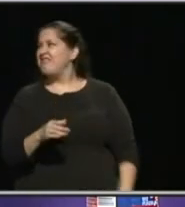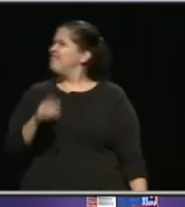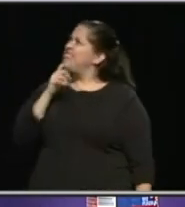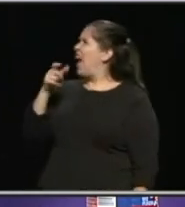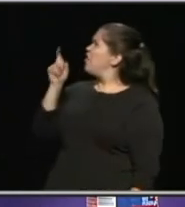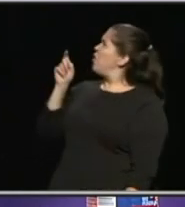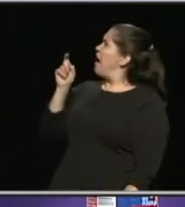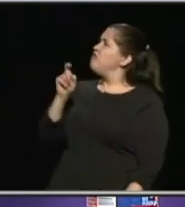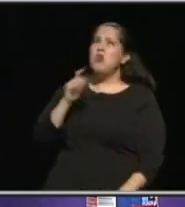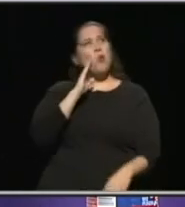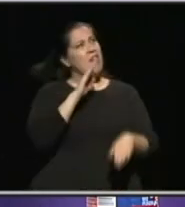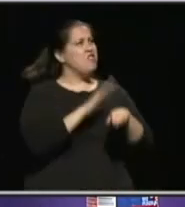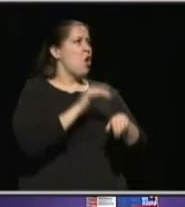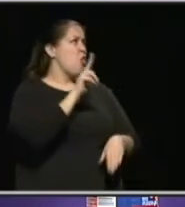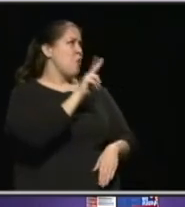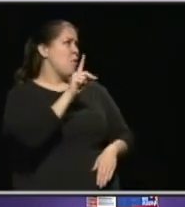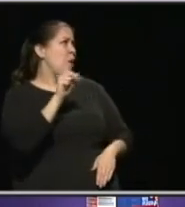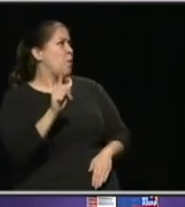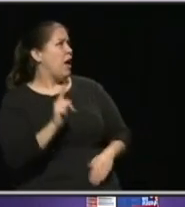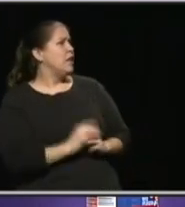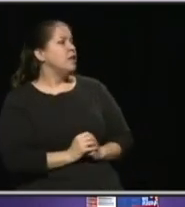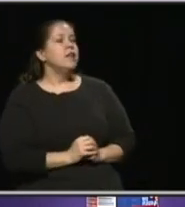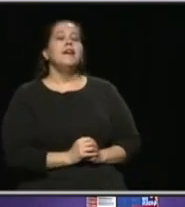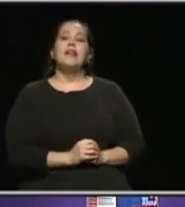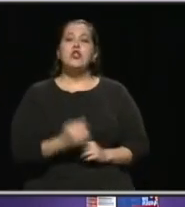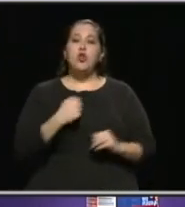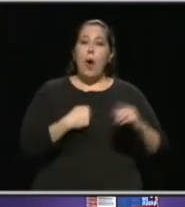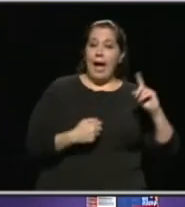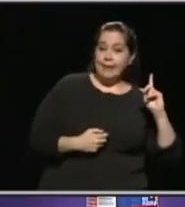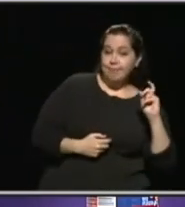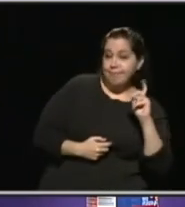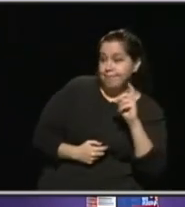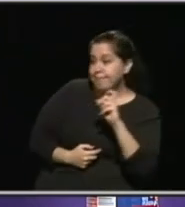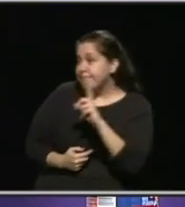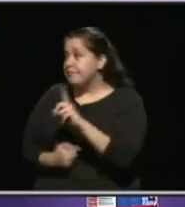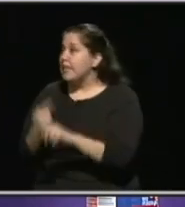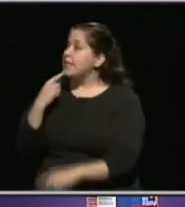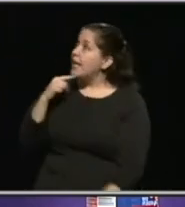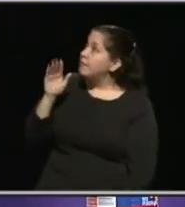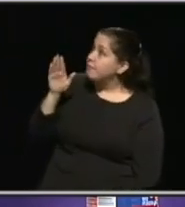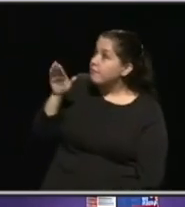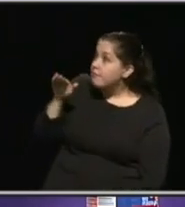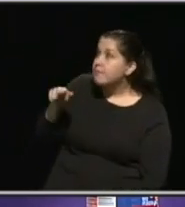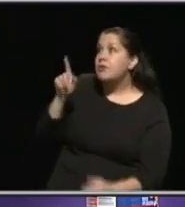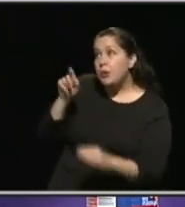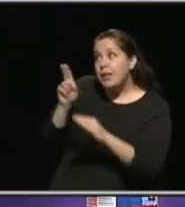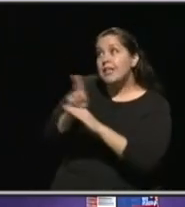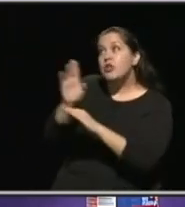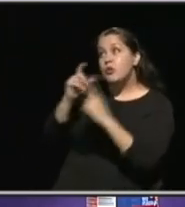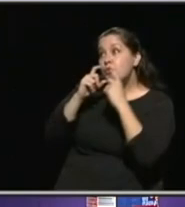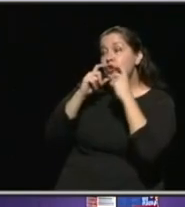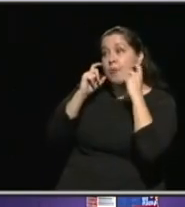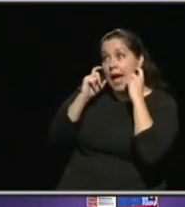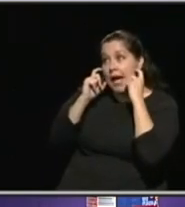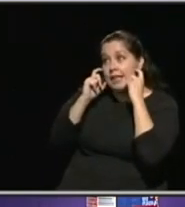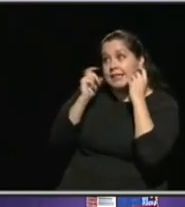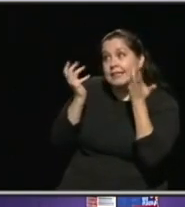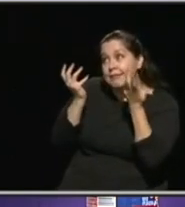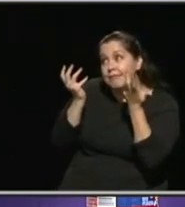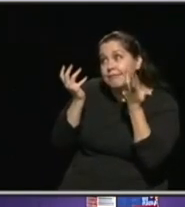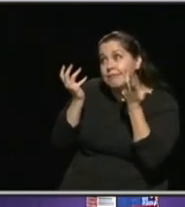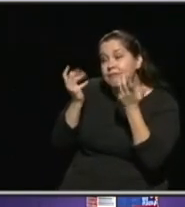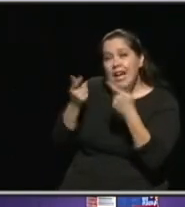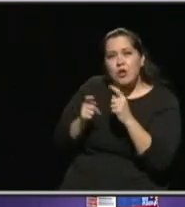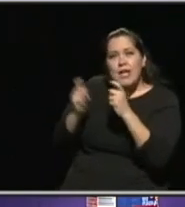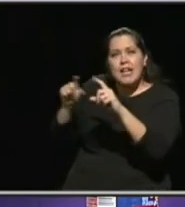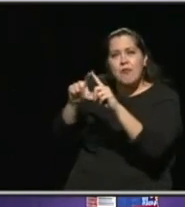said, well, we may have to call 3-11. So I walked up there and said, you know, you need to be wearing a mask and started handing my